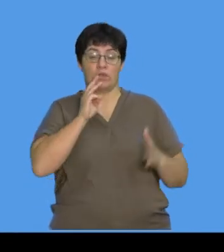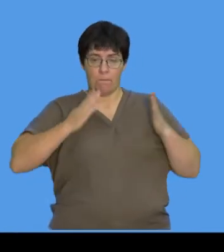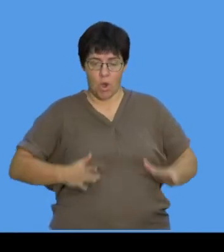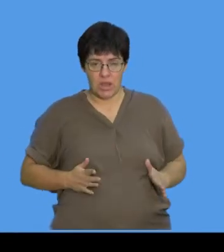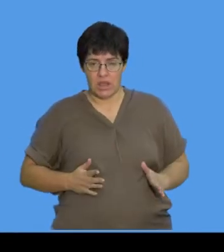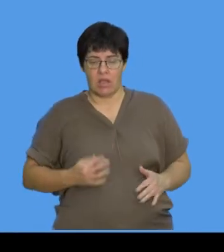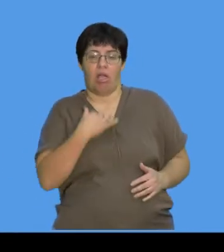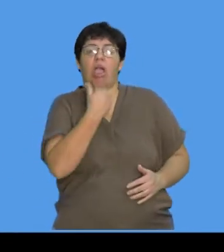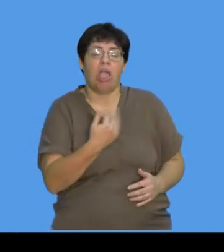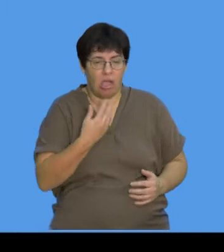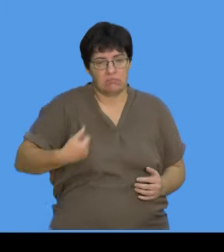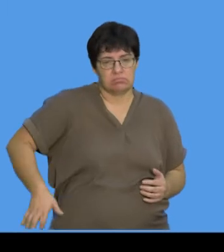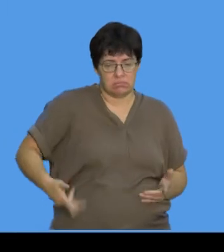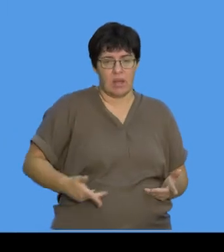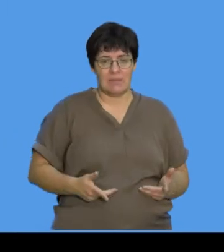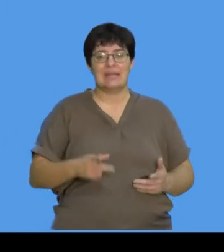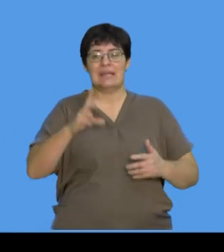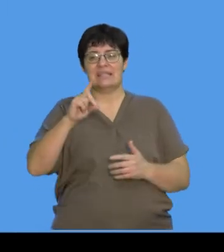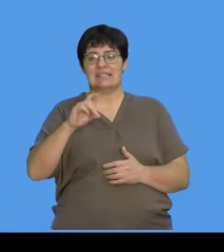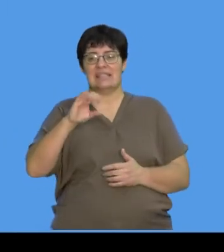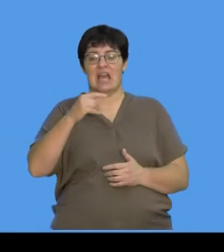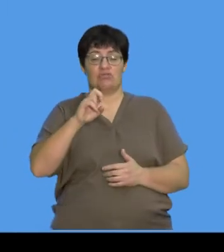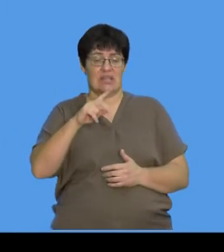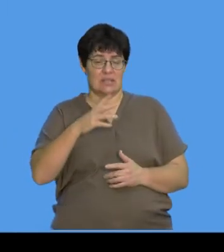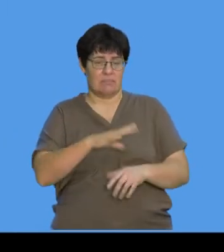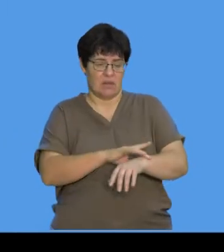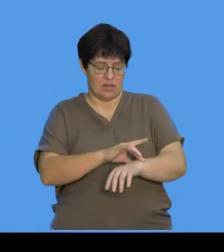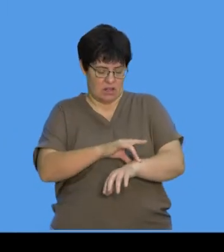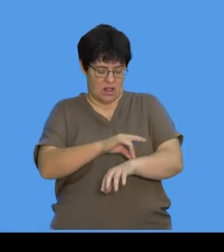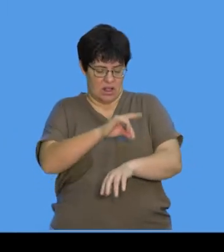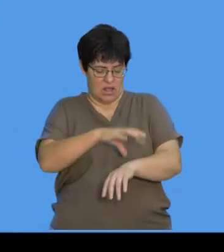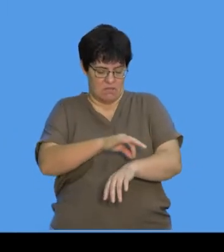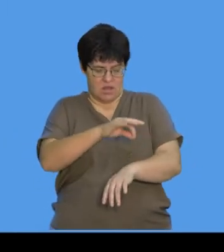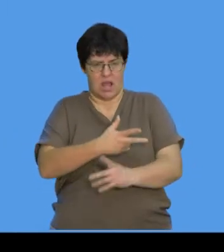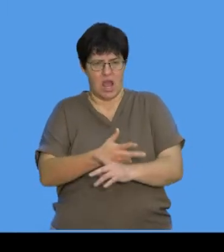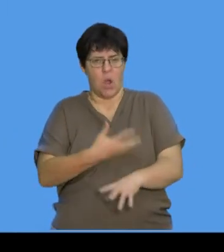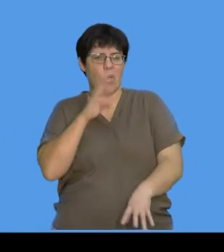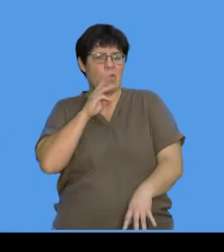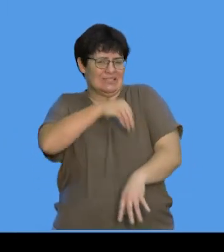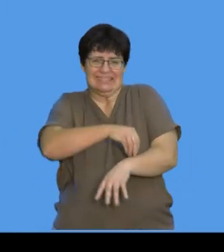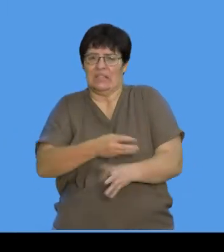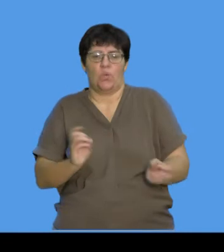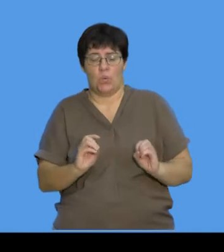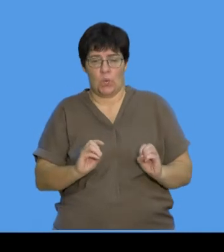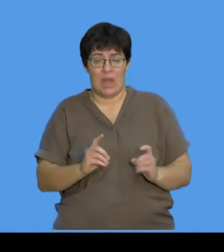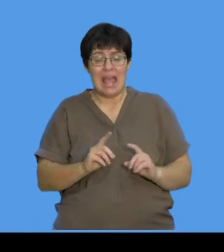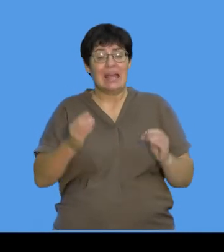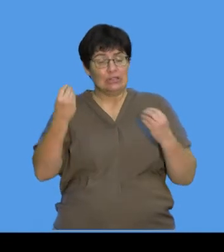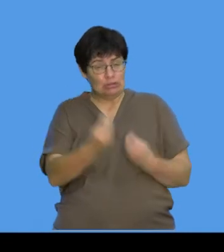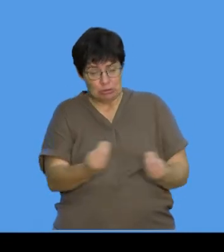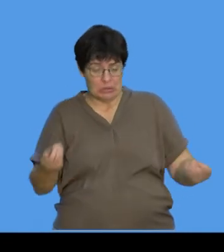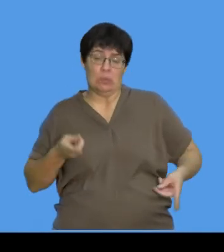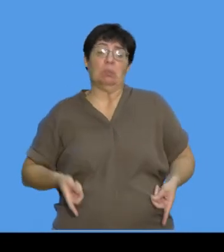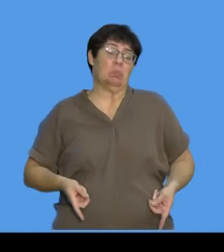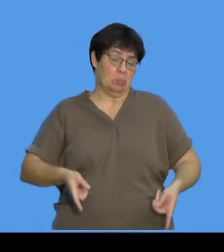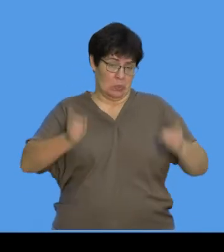all the water in your body and you dehydrate. And dehydration can have a serious effect on your body, especially if you're